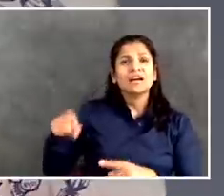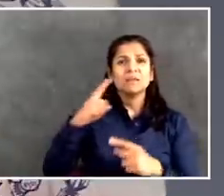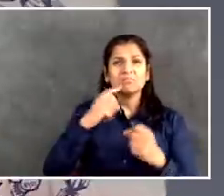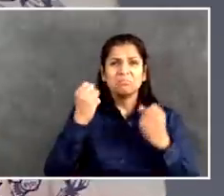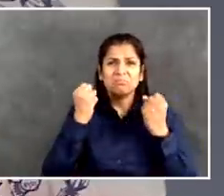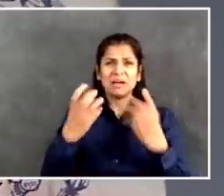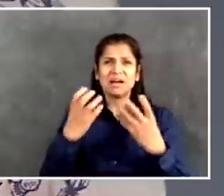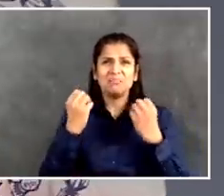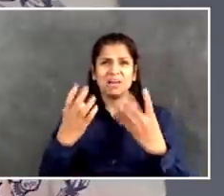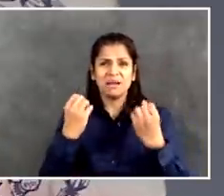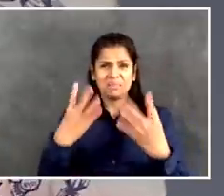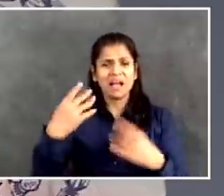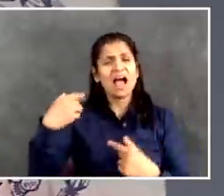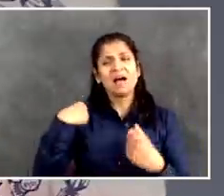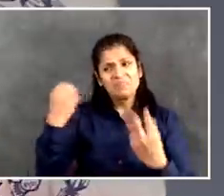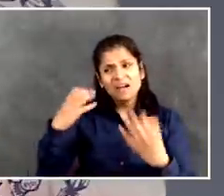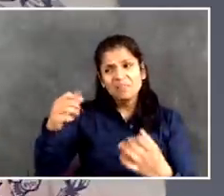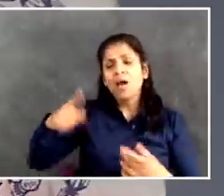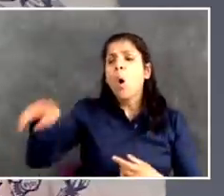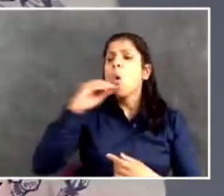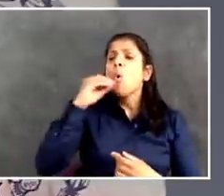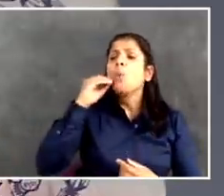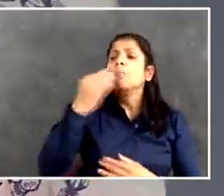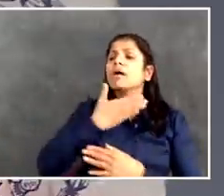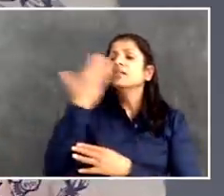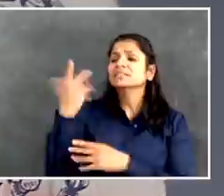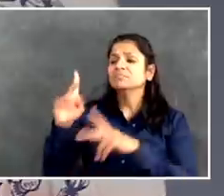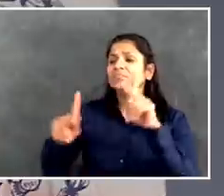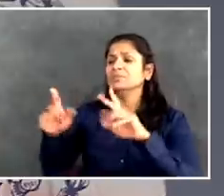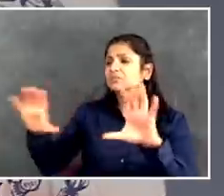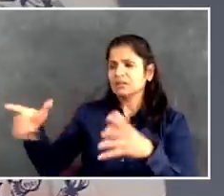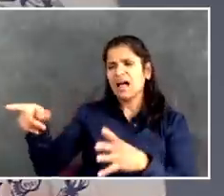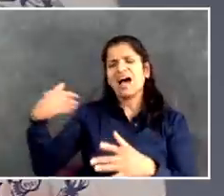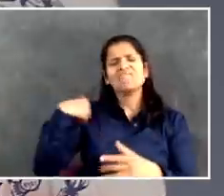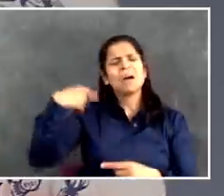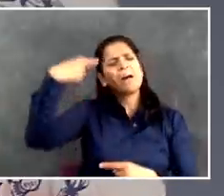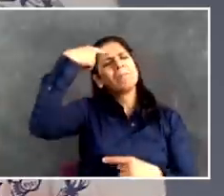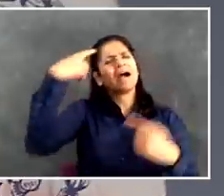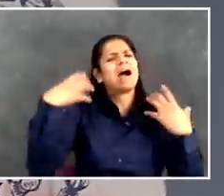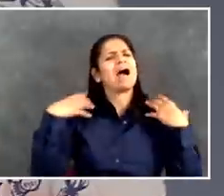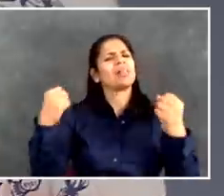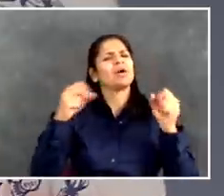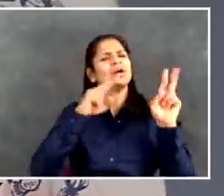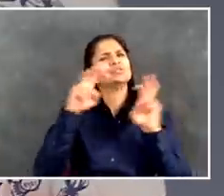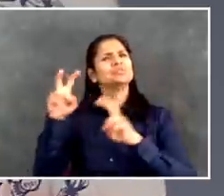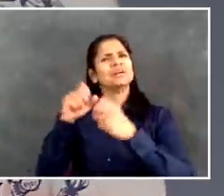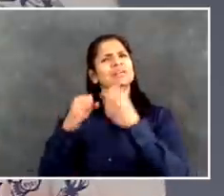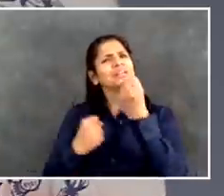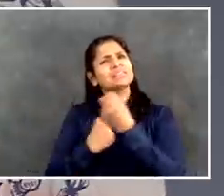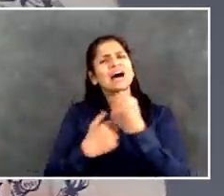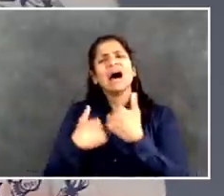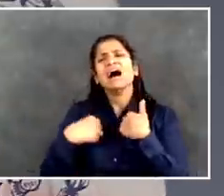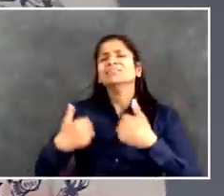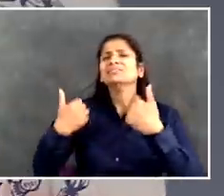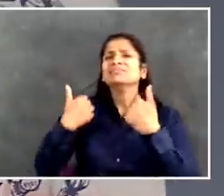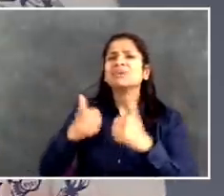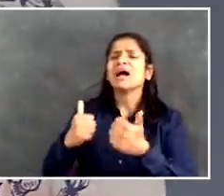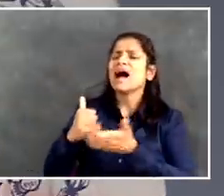can work to get them in, but we don't have like the magical ability just force everyone in.